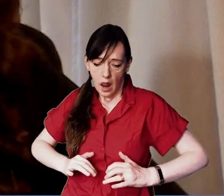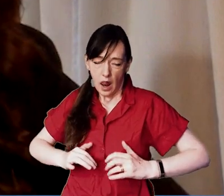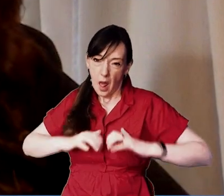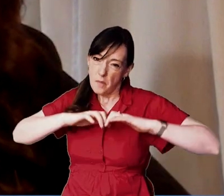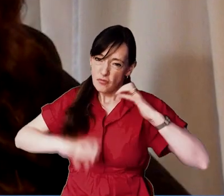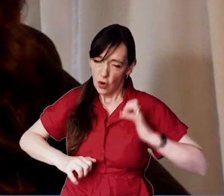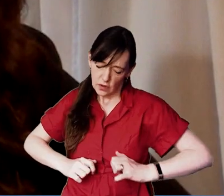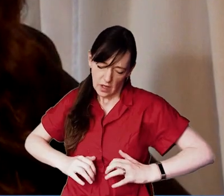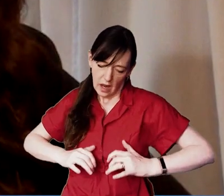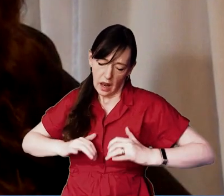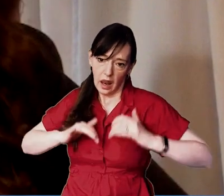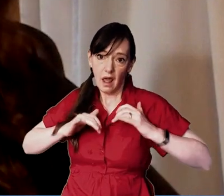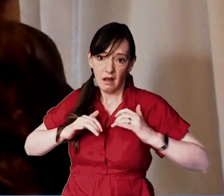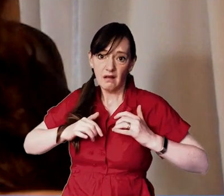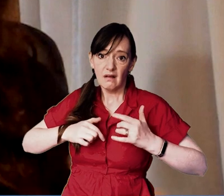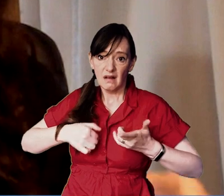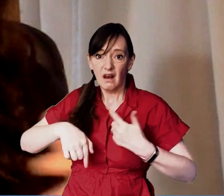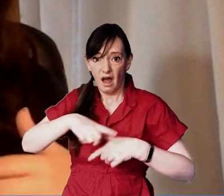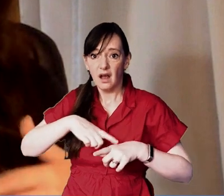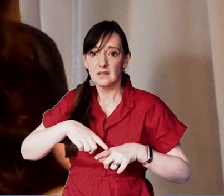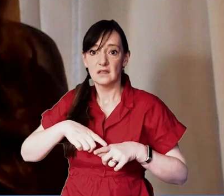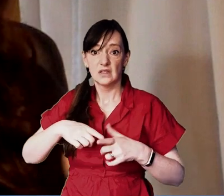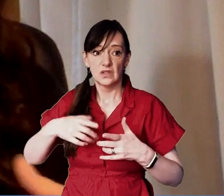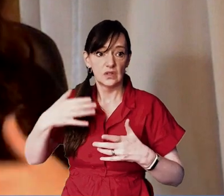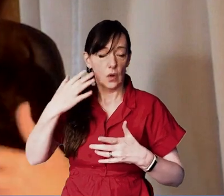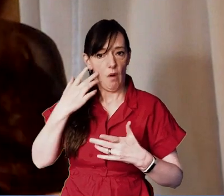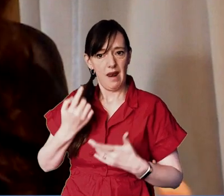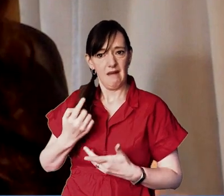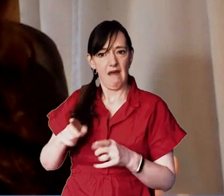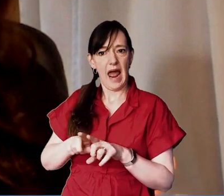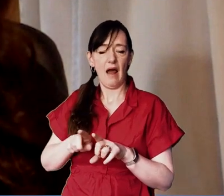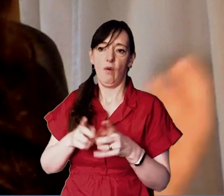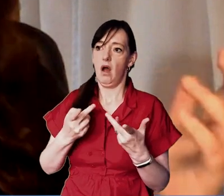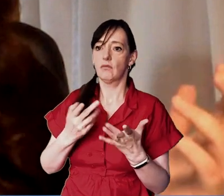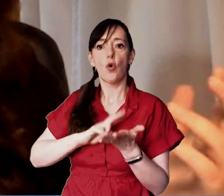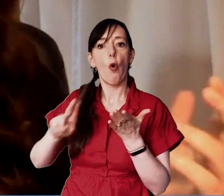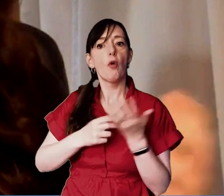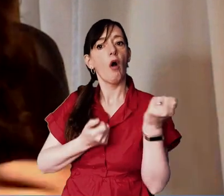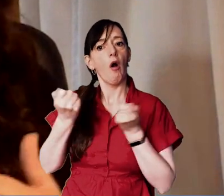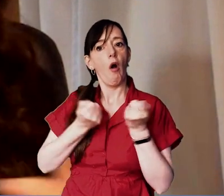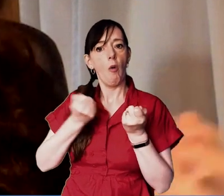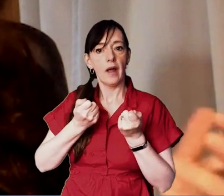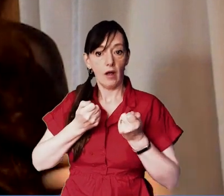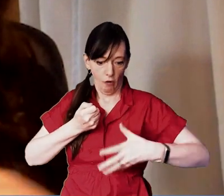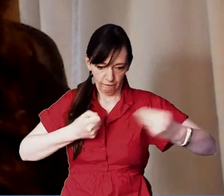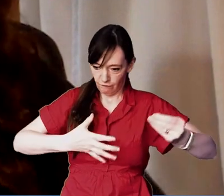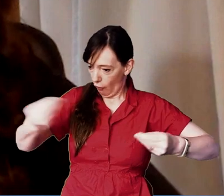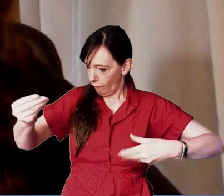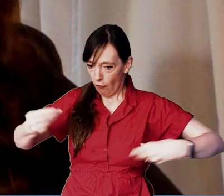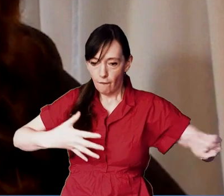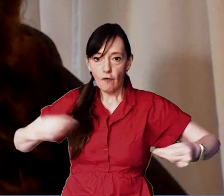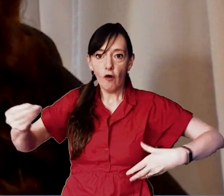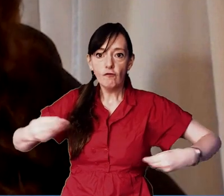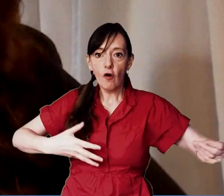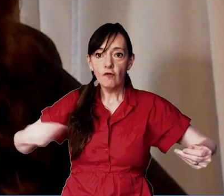-christian friends and family so as those layers of self-sufficiency are stripped away after all you know who can outrun a global